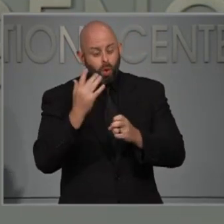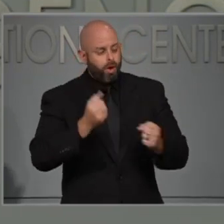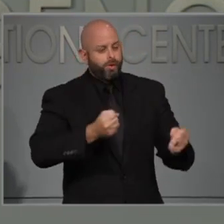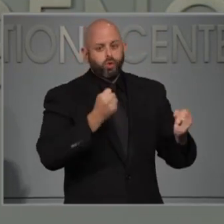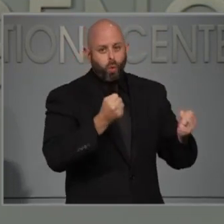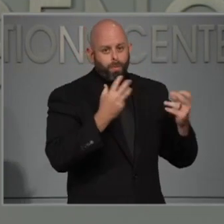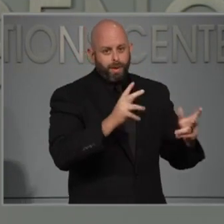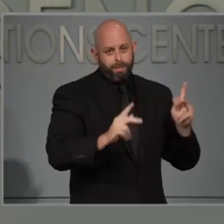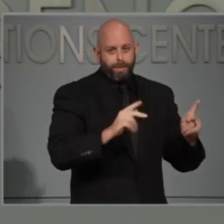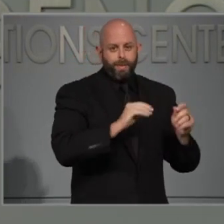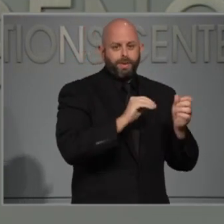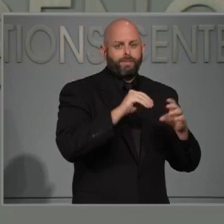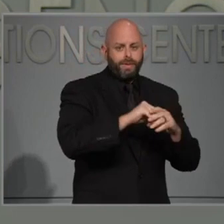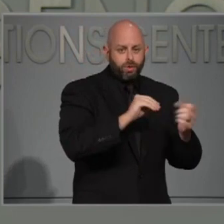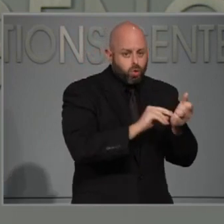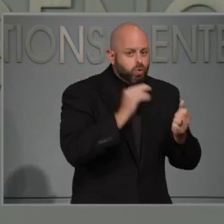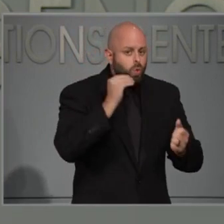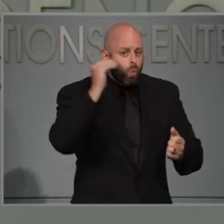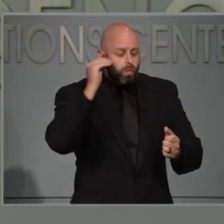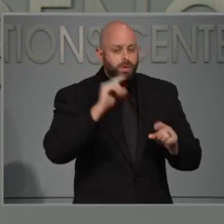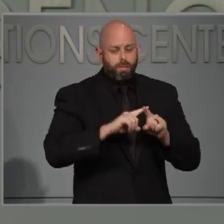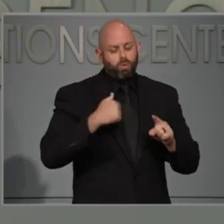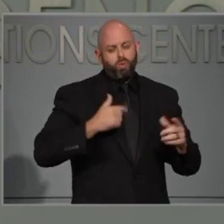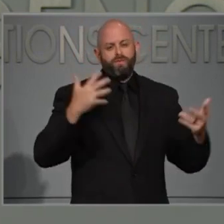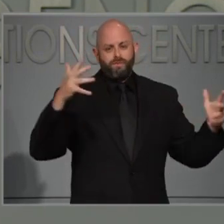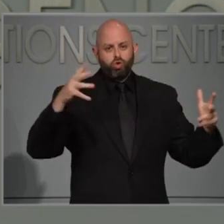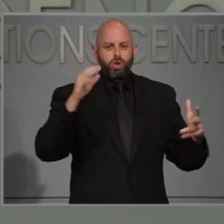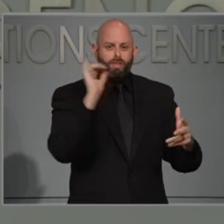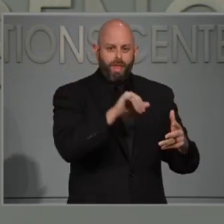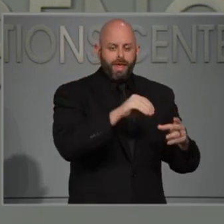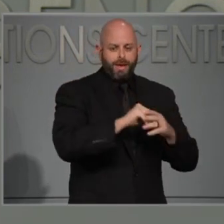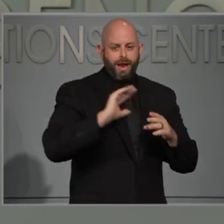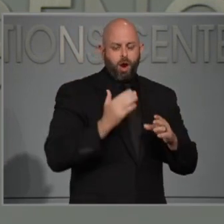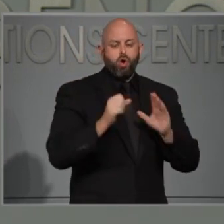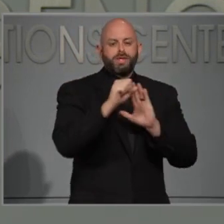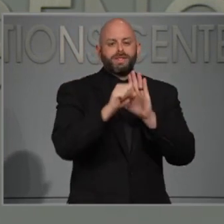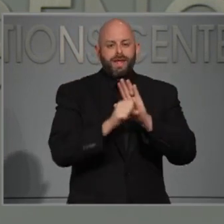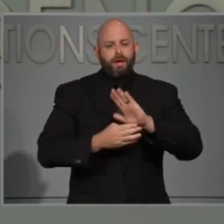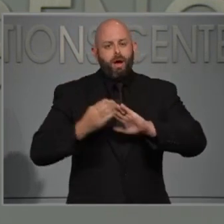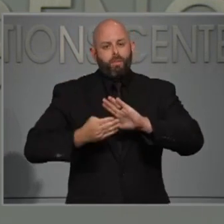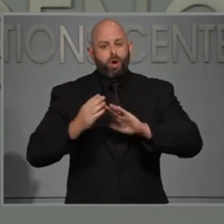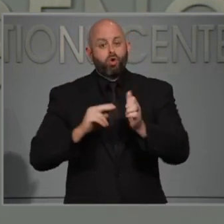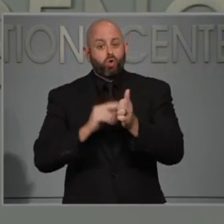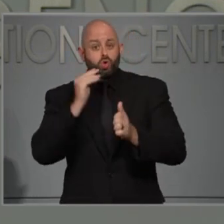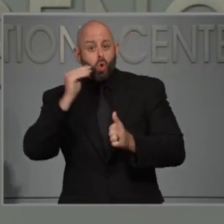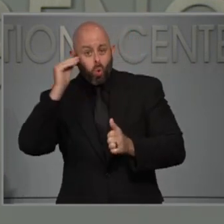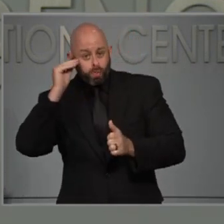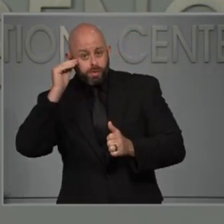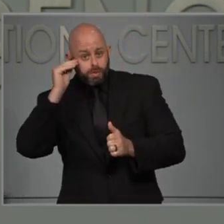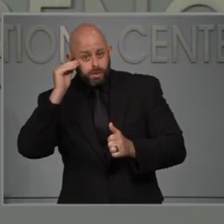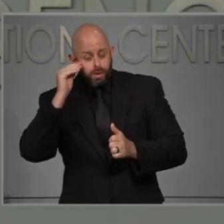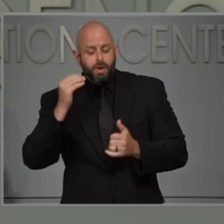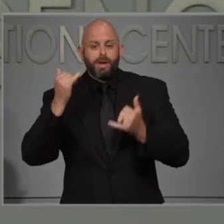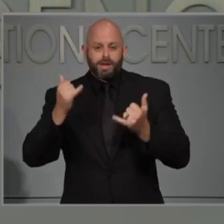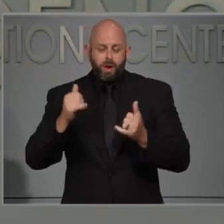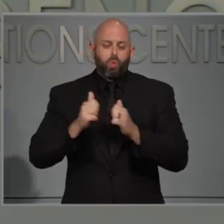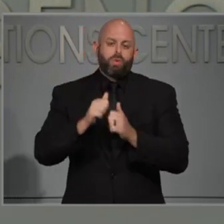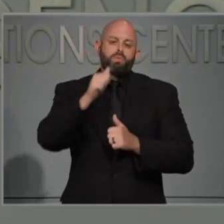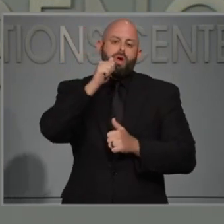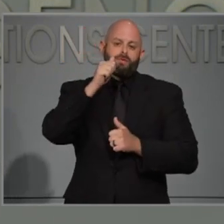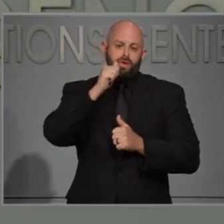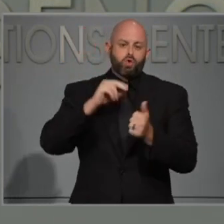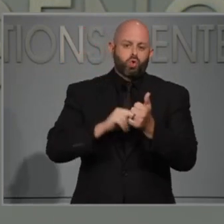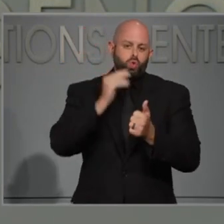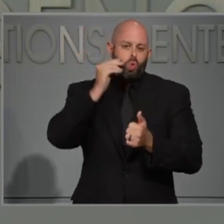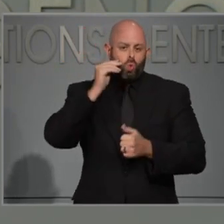overnight. But we've already done this in our state-operated nursing facilities and now are doing the work with all of the nursing